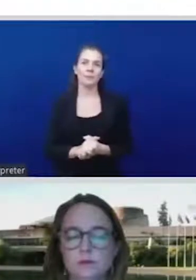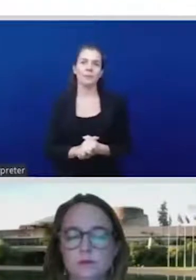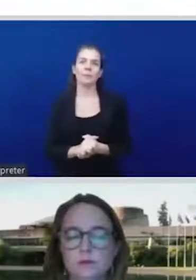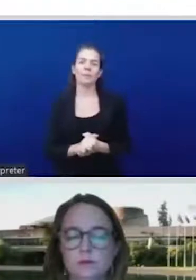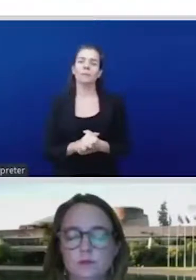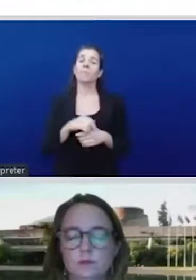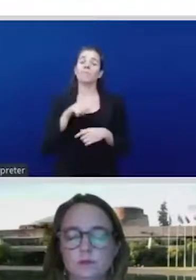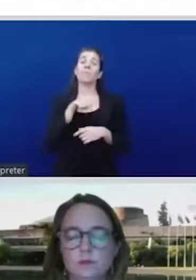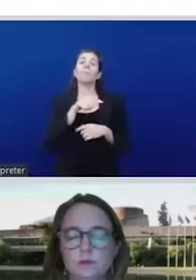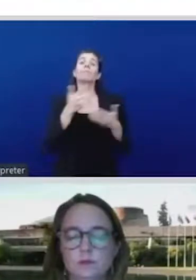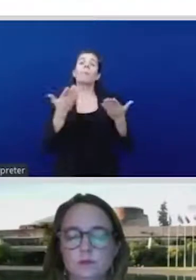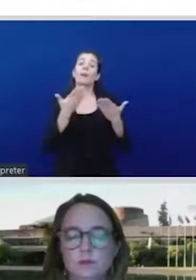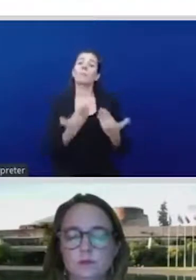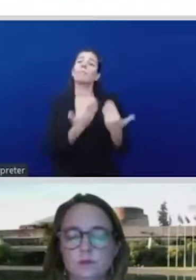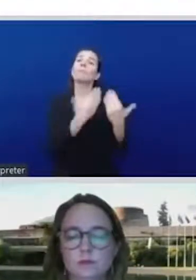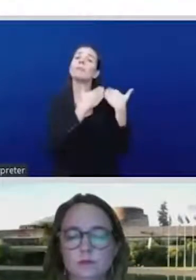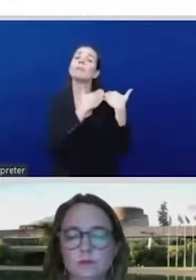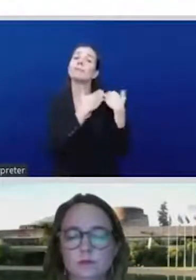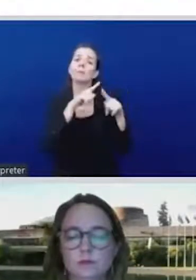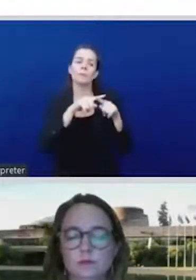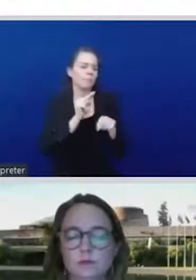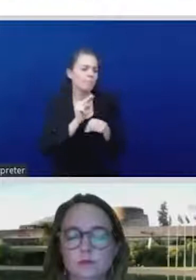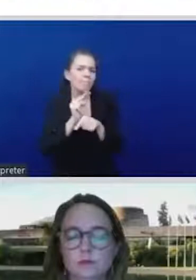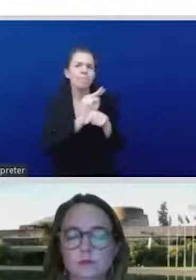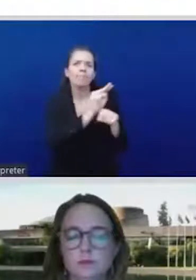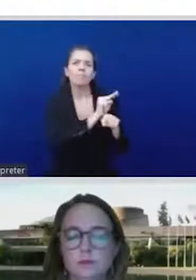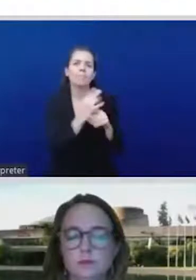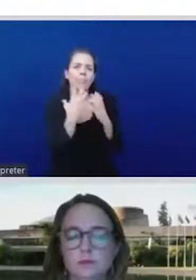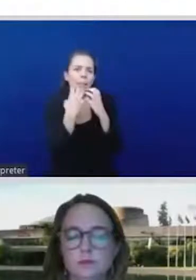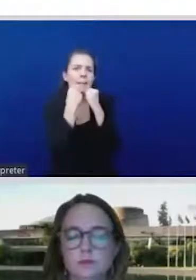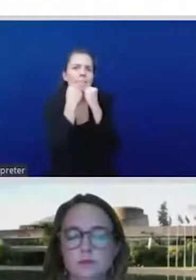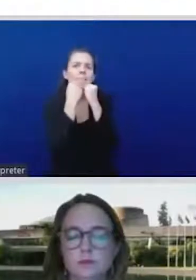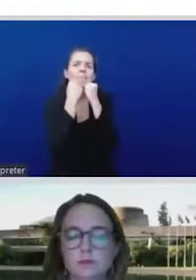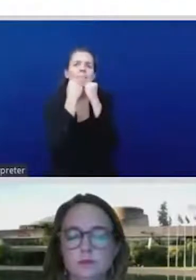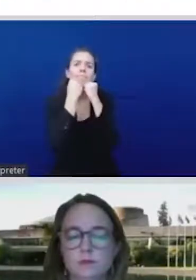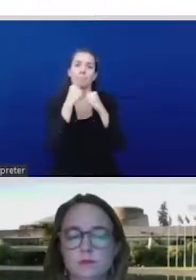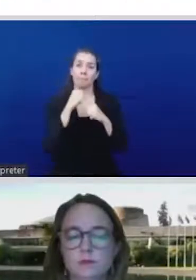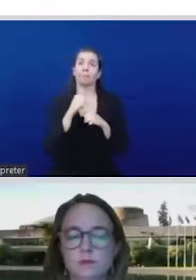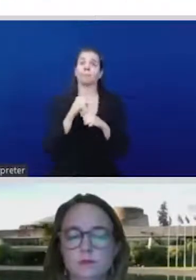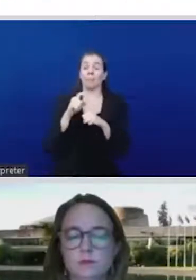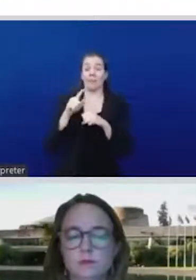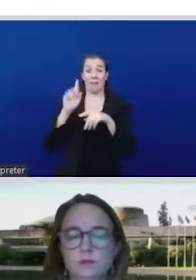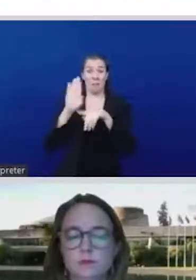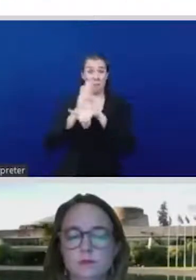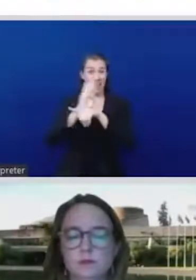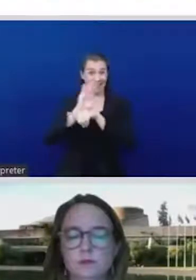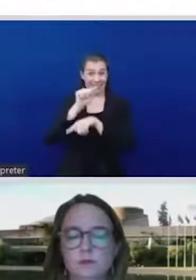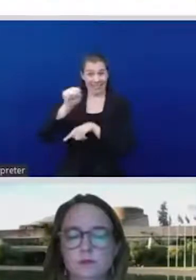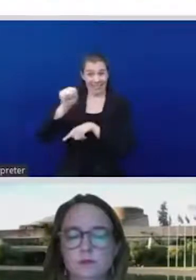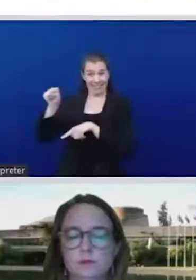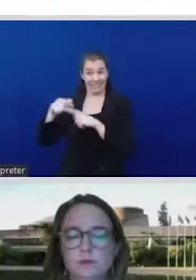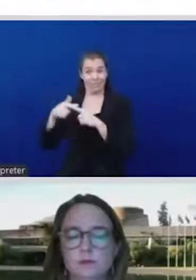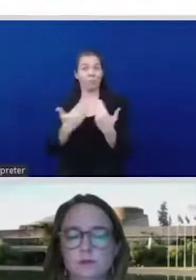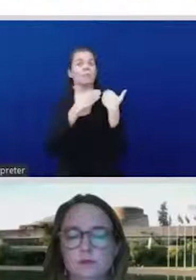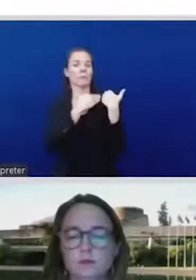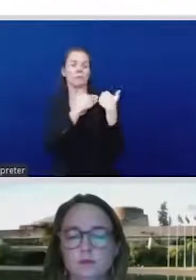to prevent the human rights abuses in companies operation and provided remedies in such places